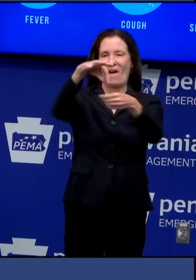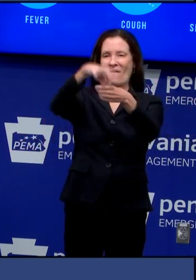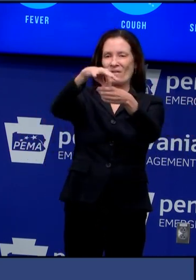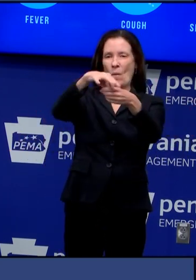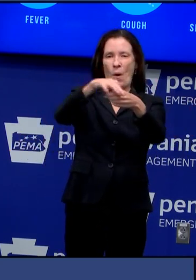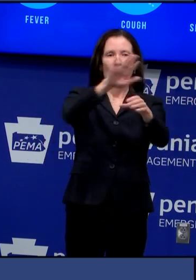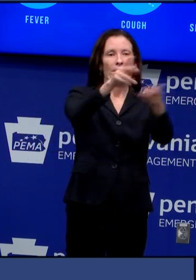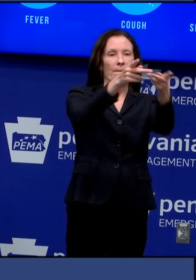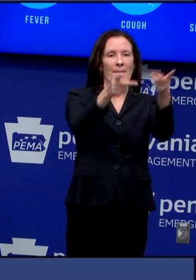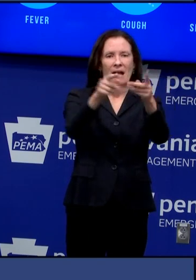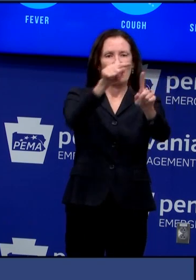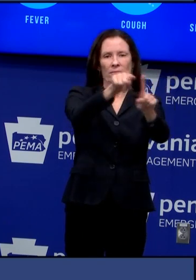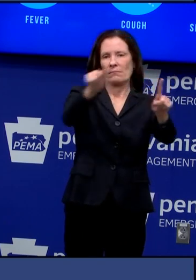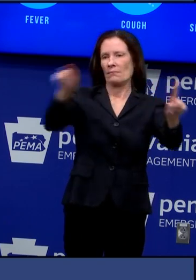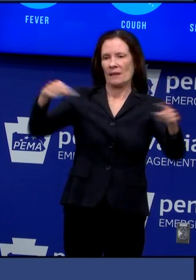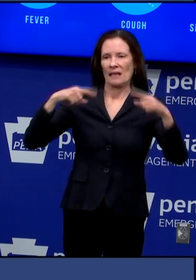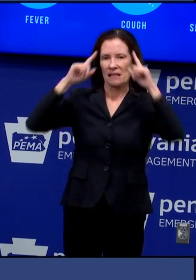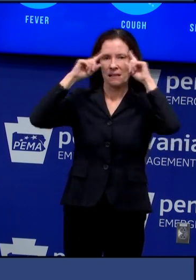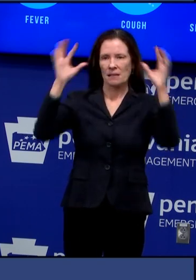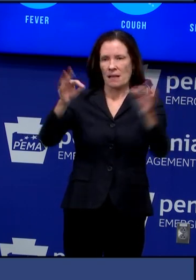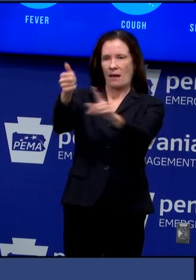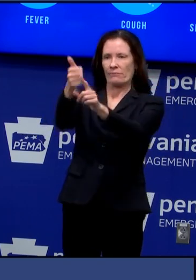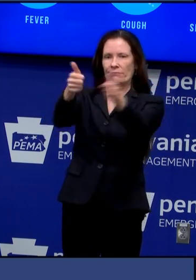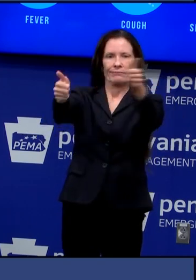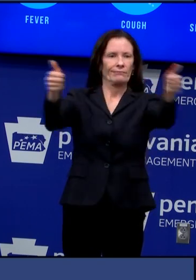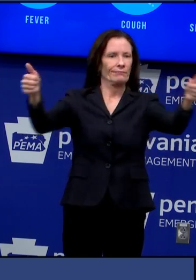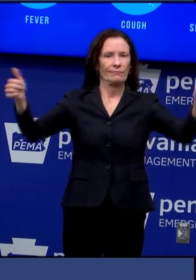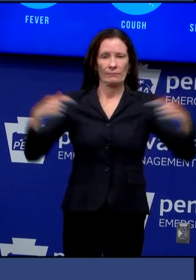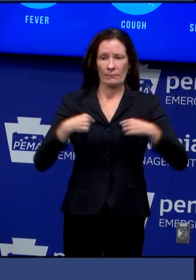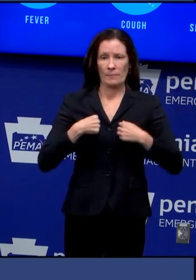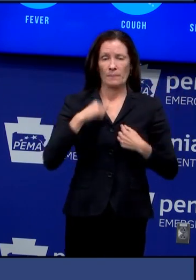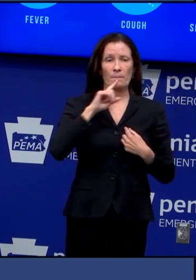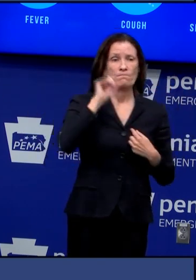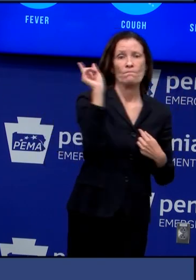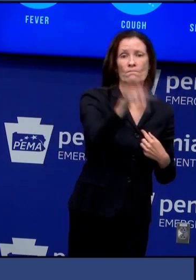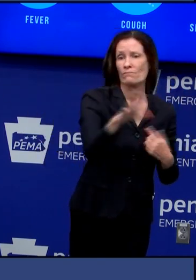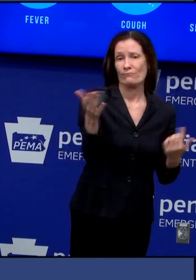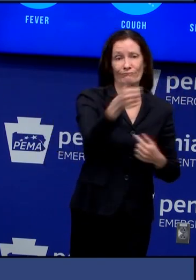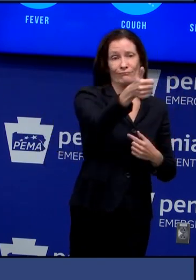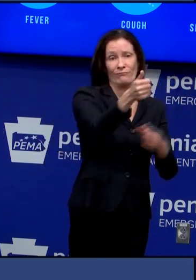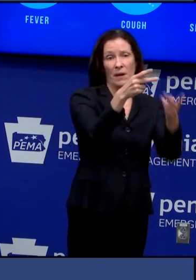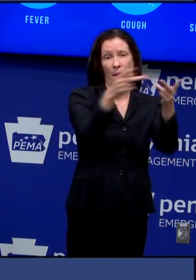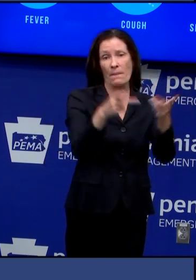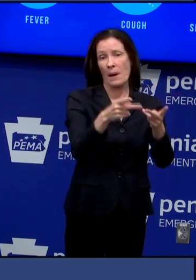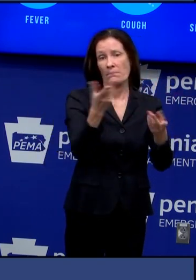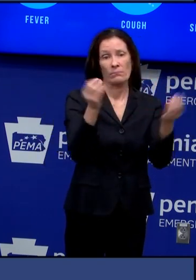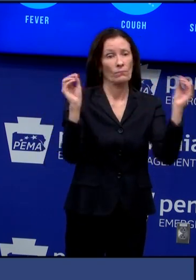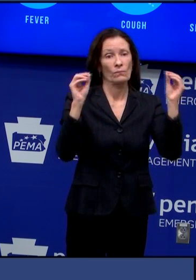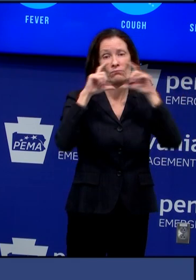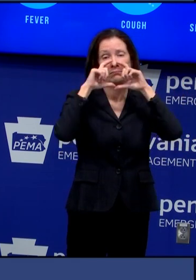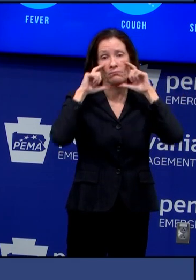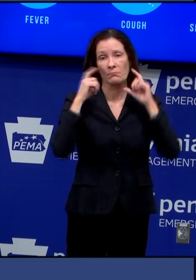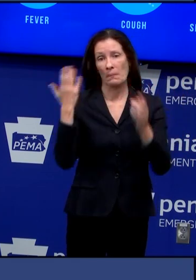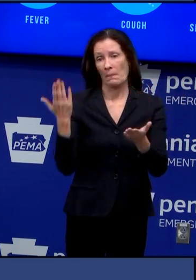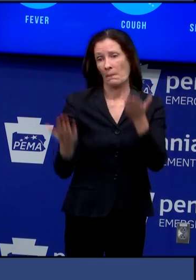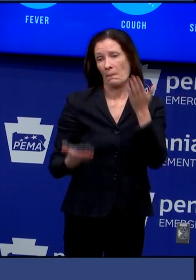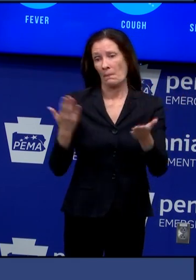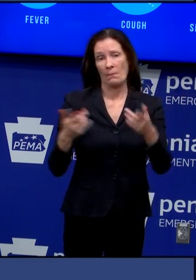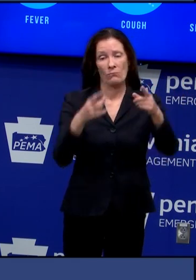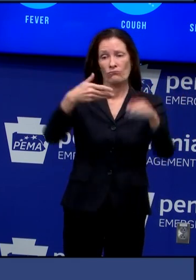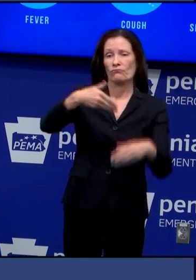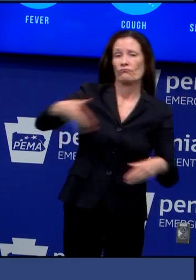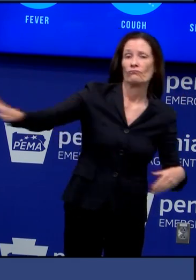if you go to any place and you're not wearing a mask or you're not doing everything in your power to keep people around you from being infected